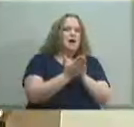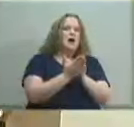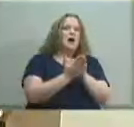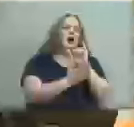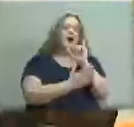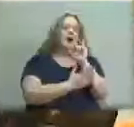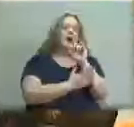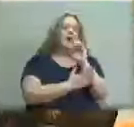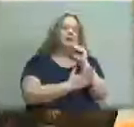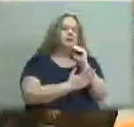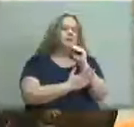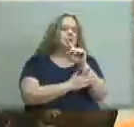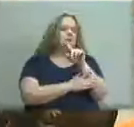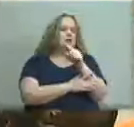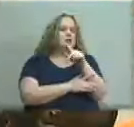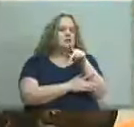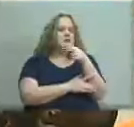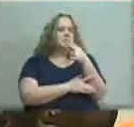setters